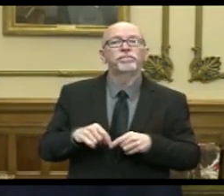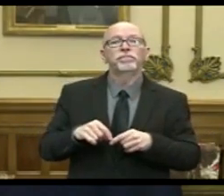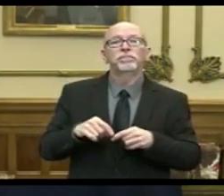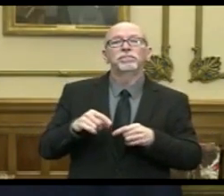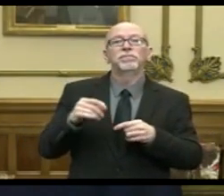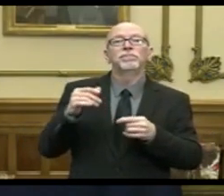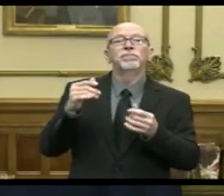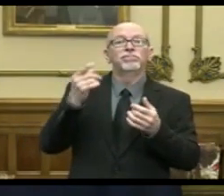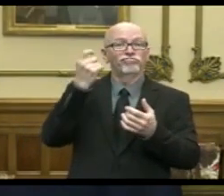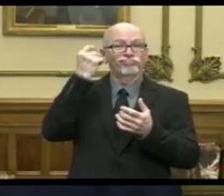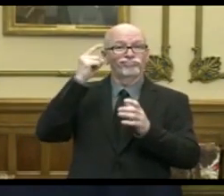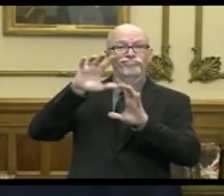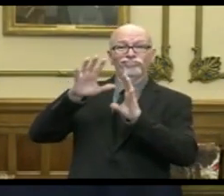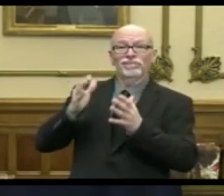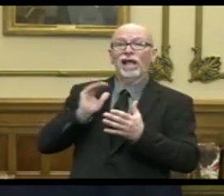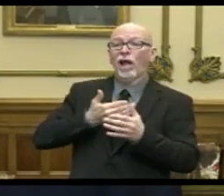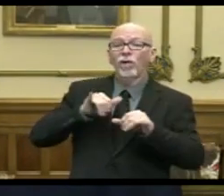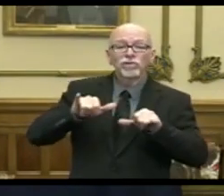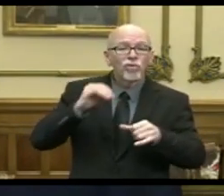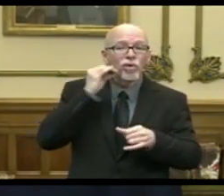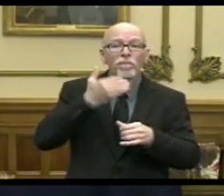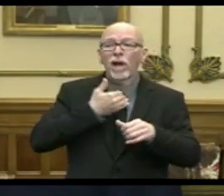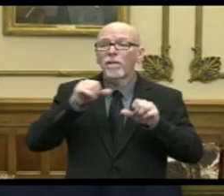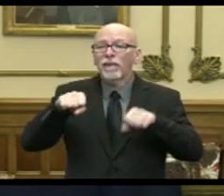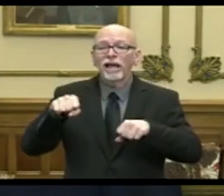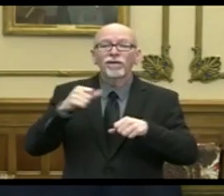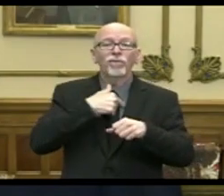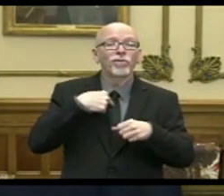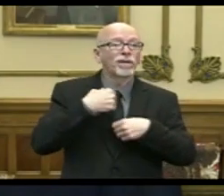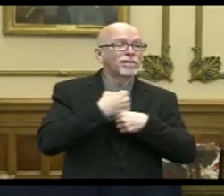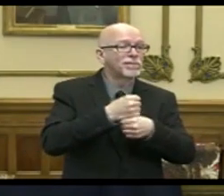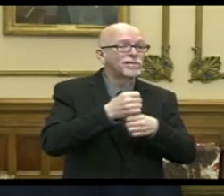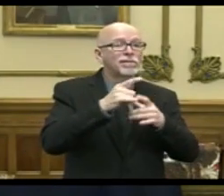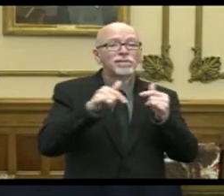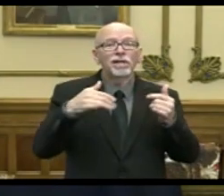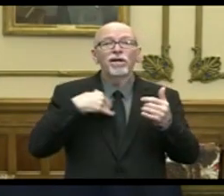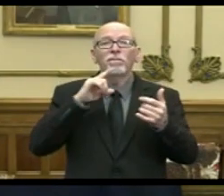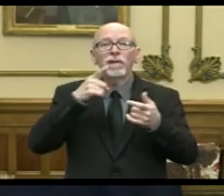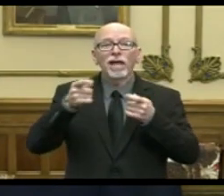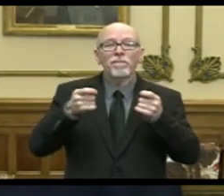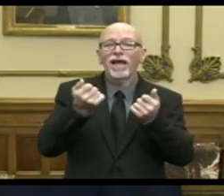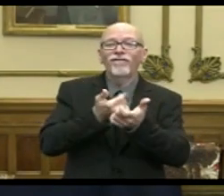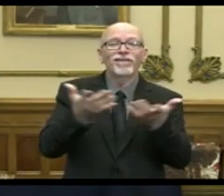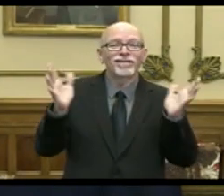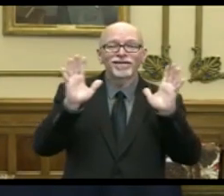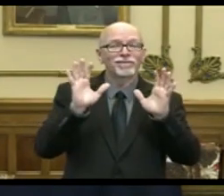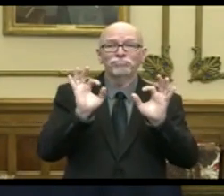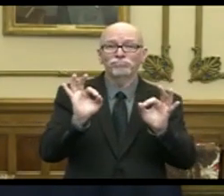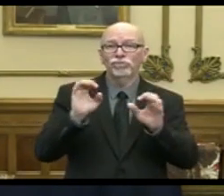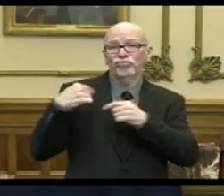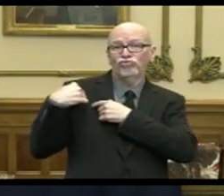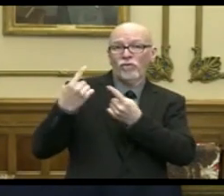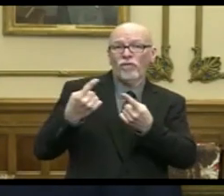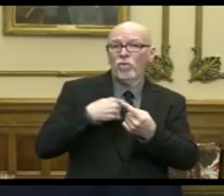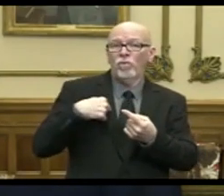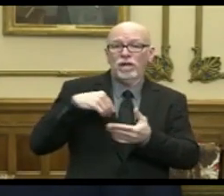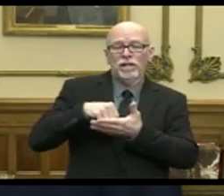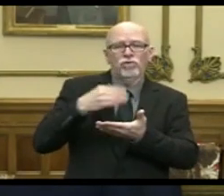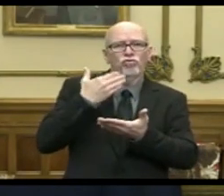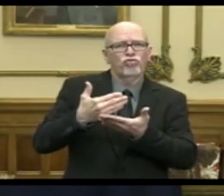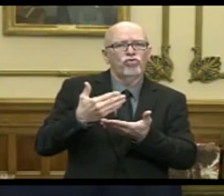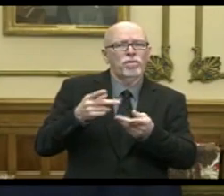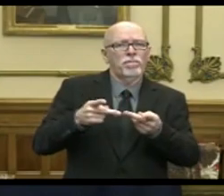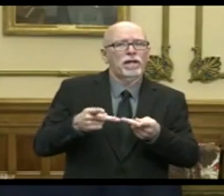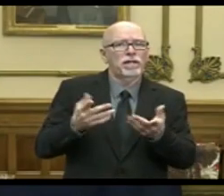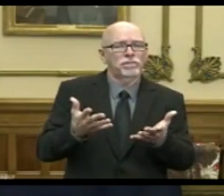our containment policies and our capacity issues, the management of them, has put us in a position to where we're now